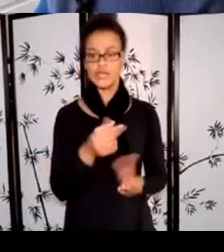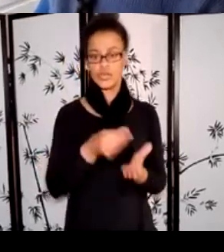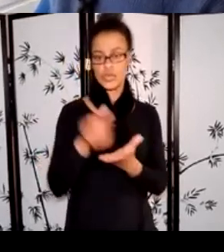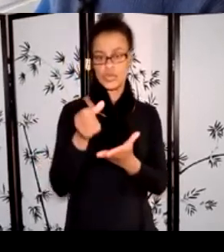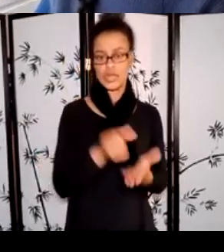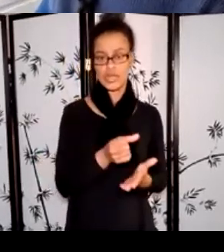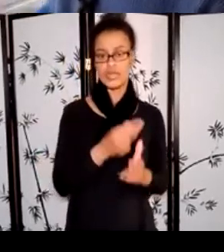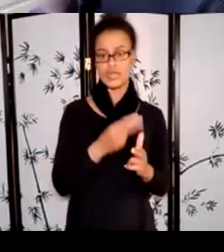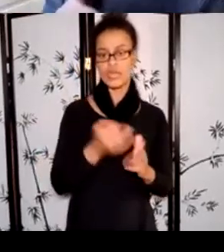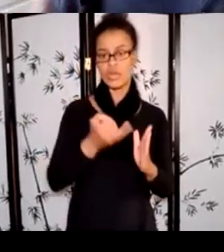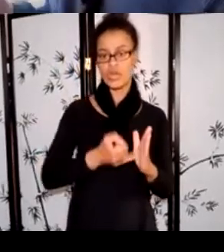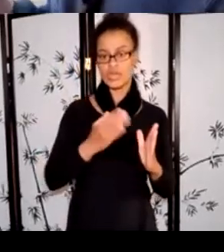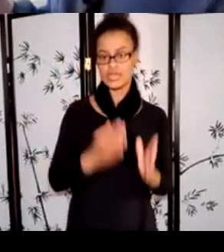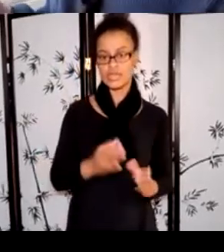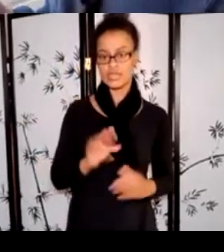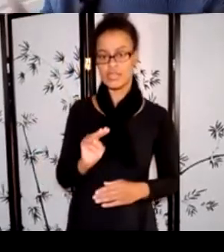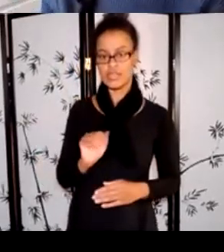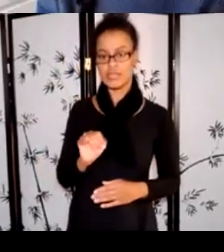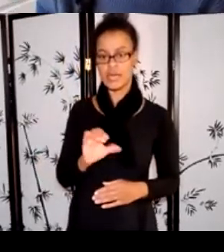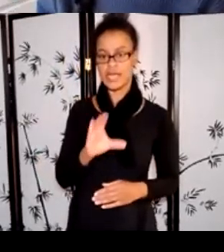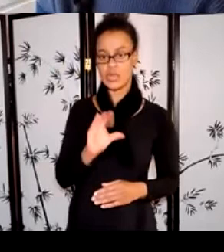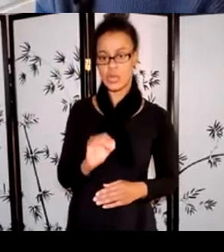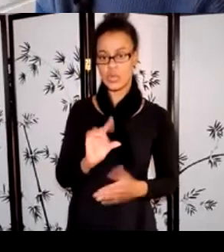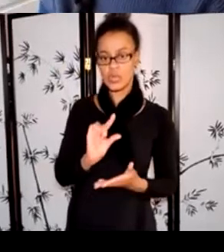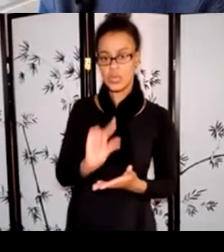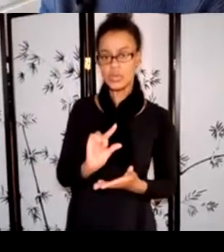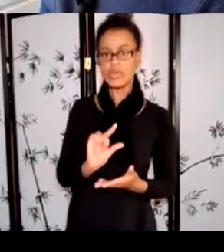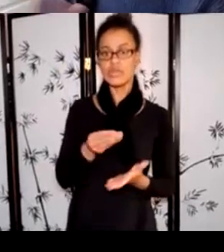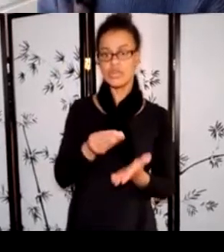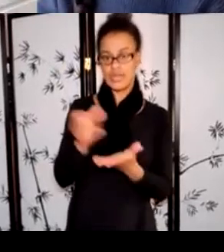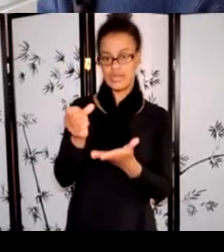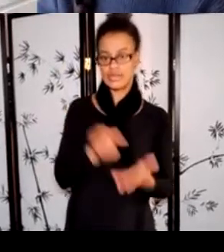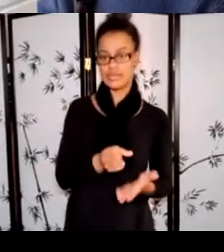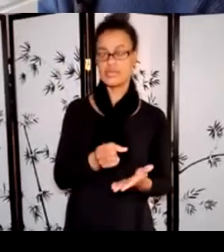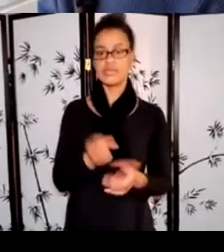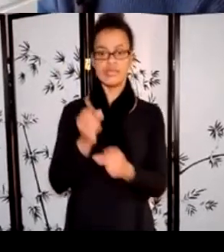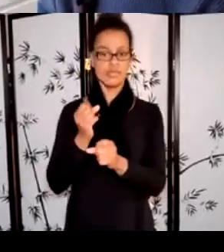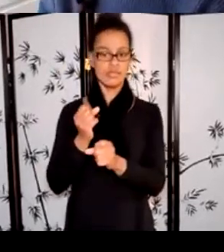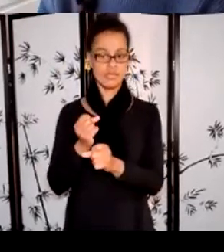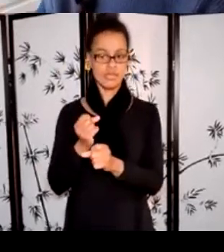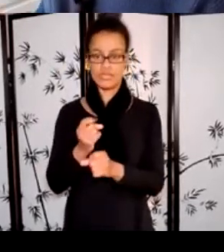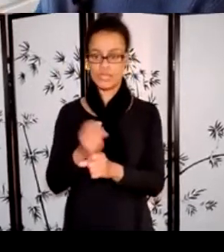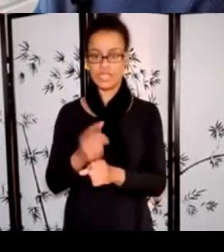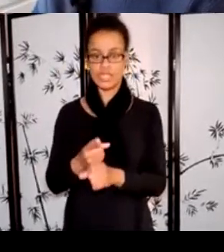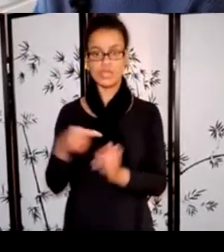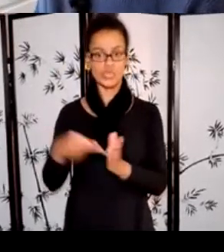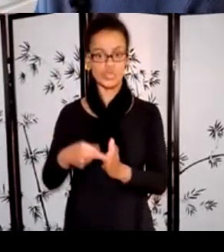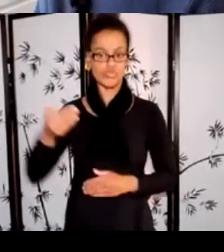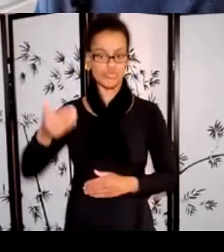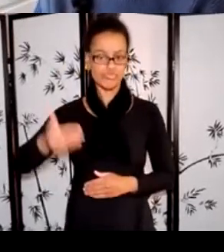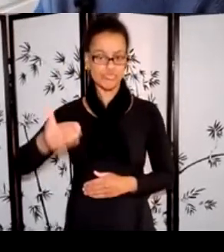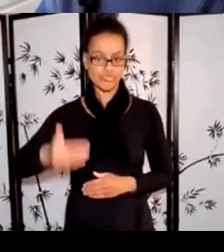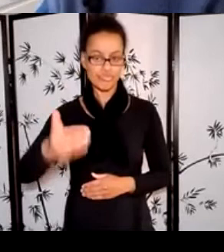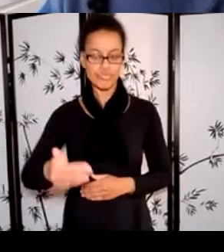That program has multiple intakes and deadlines throughout the year, starting in mid-March, going all the way through to November.